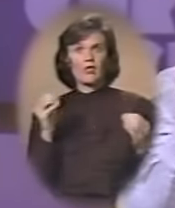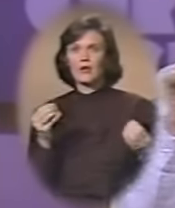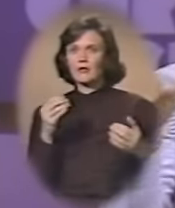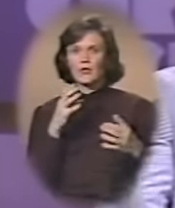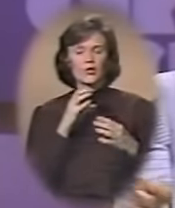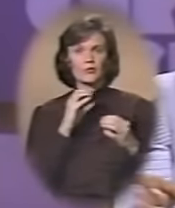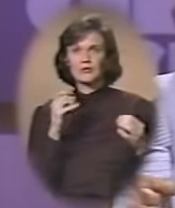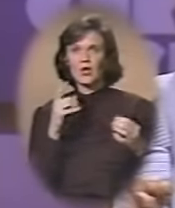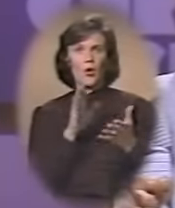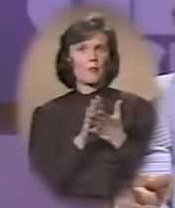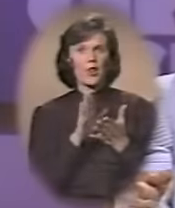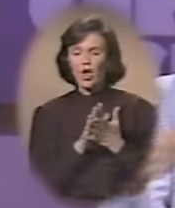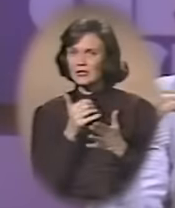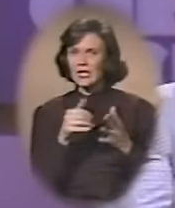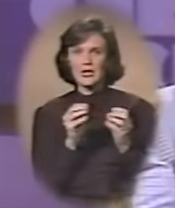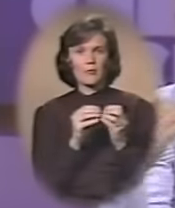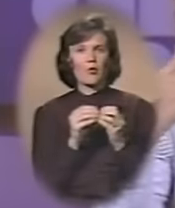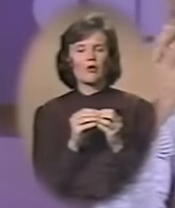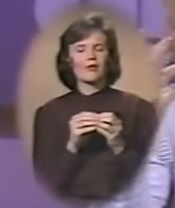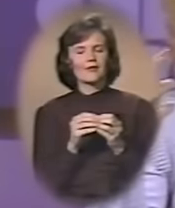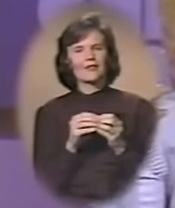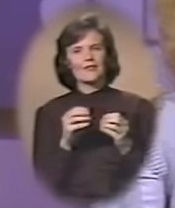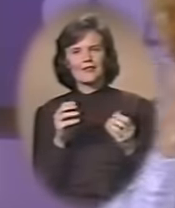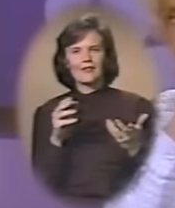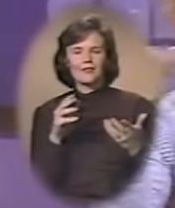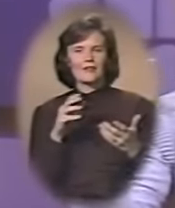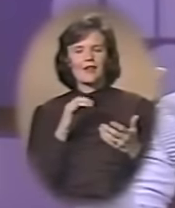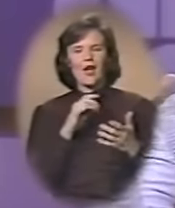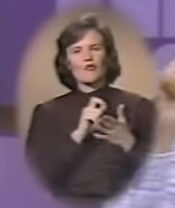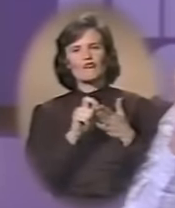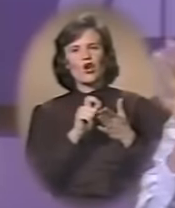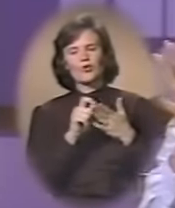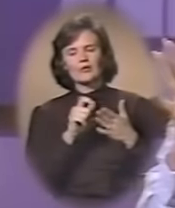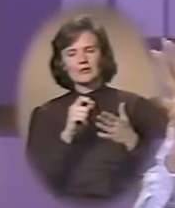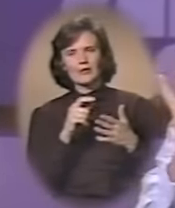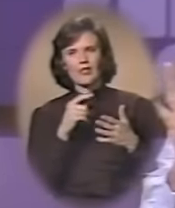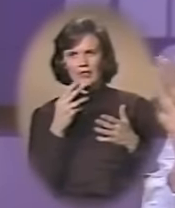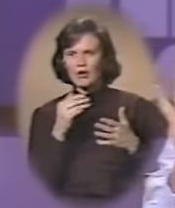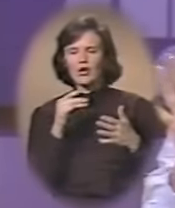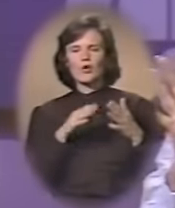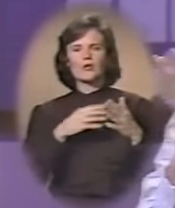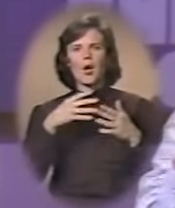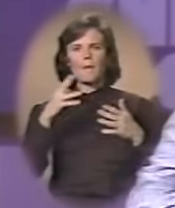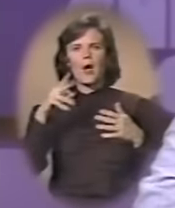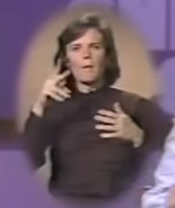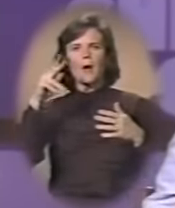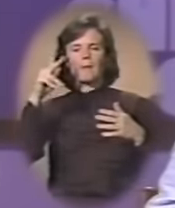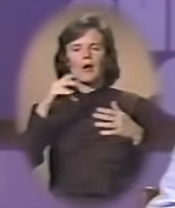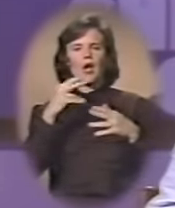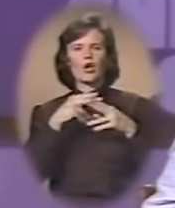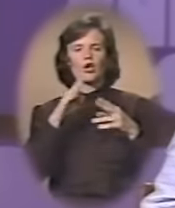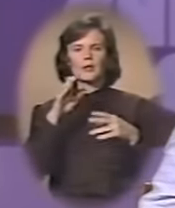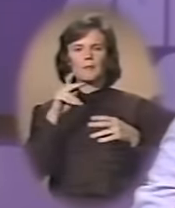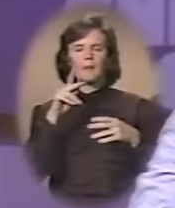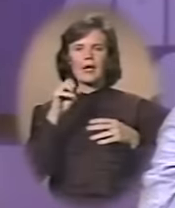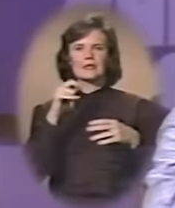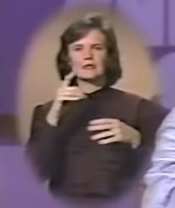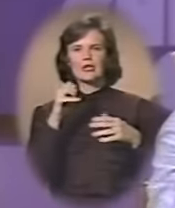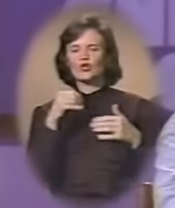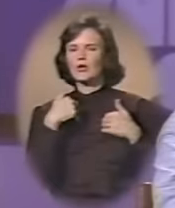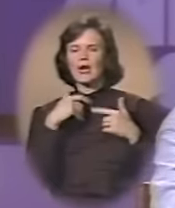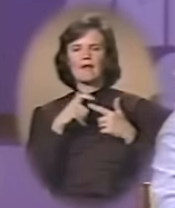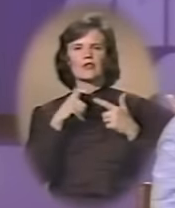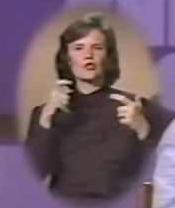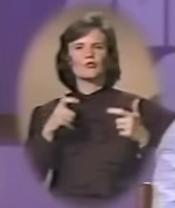because there was no applause anymore. Matter of fact, I wrote, I said, there it goes, up and up and up. I called it backstage, you can have that